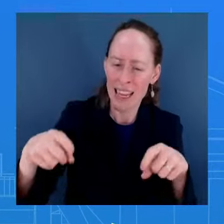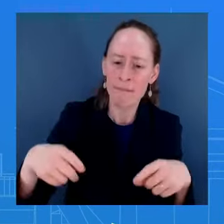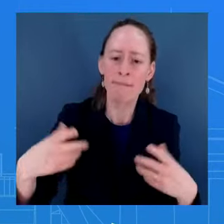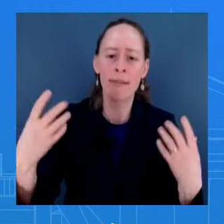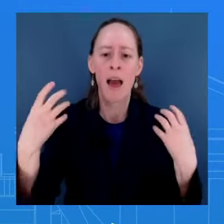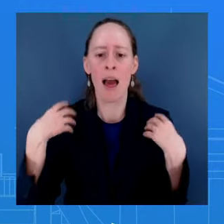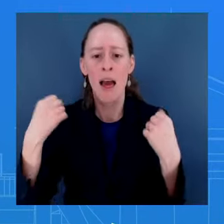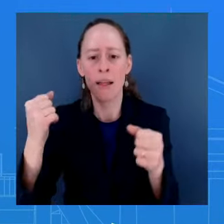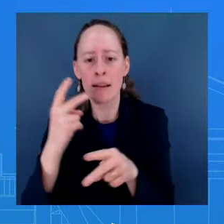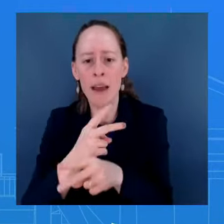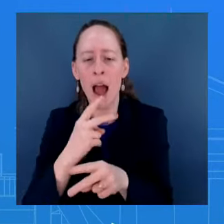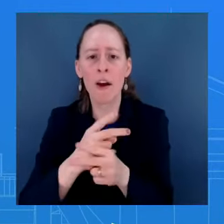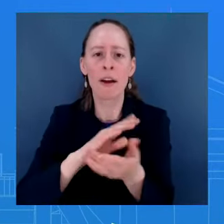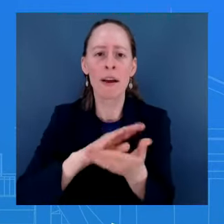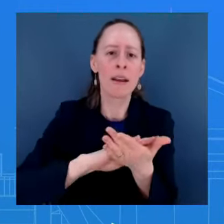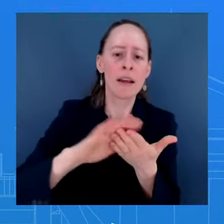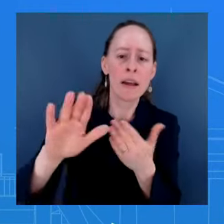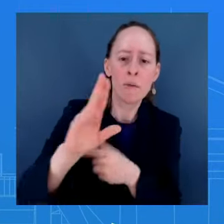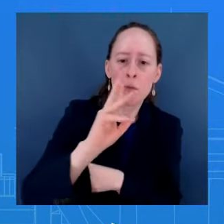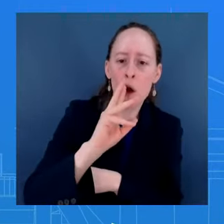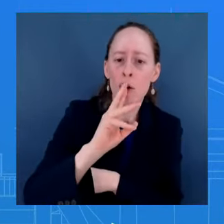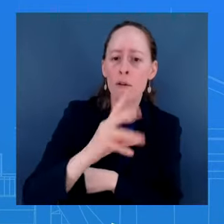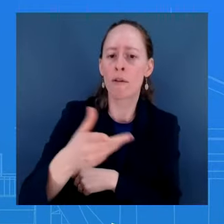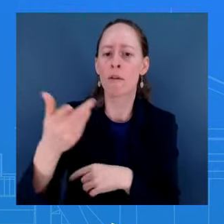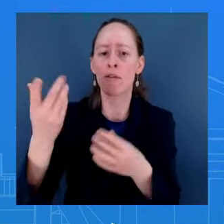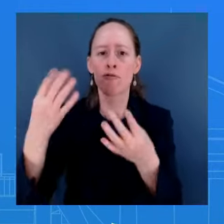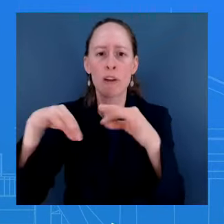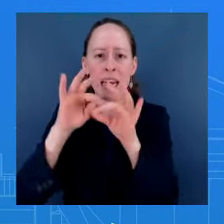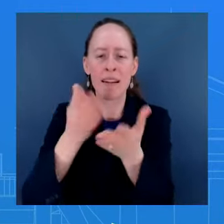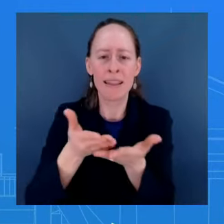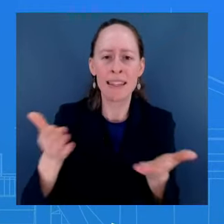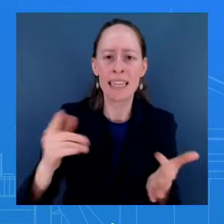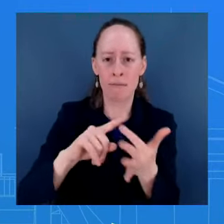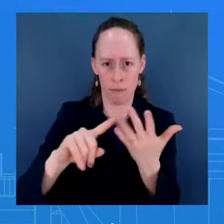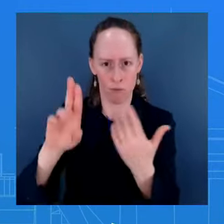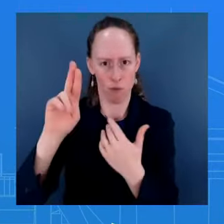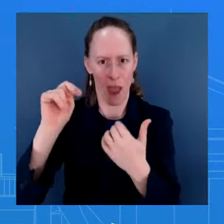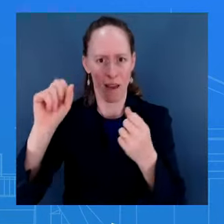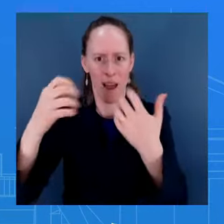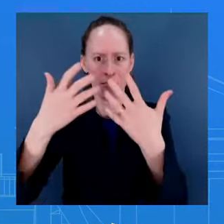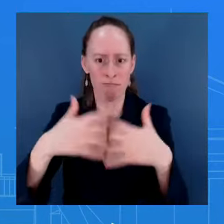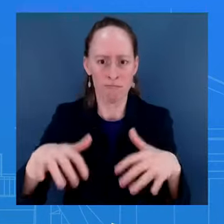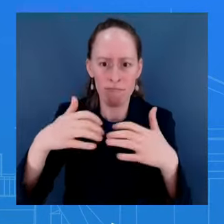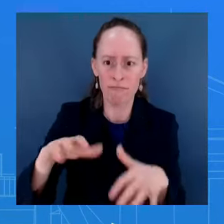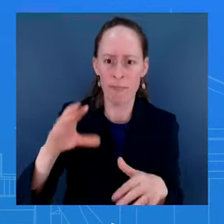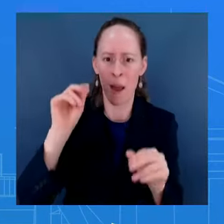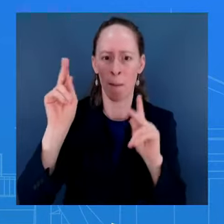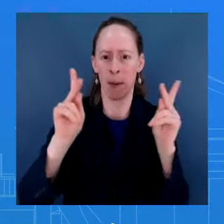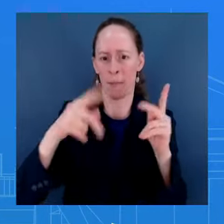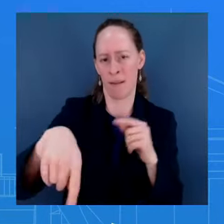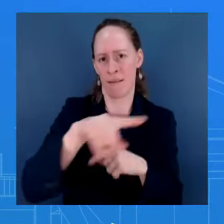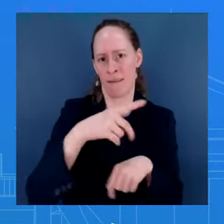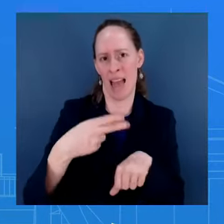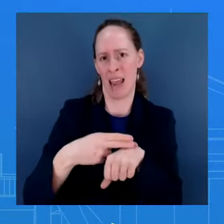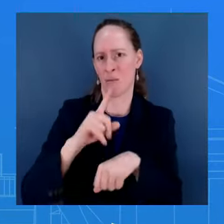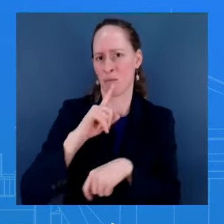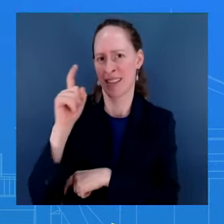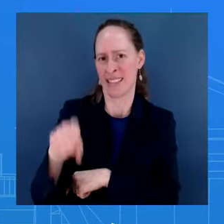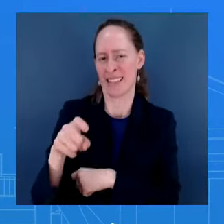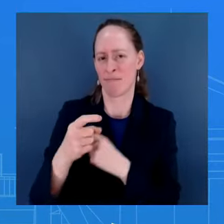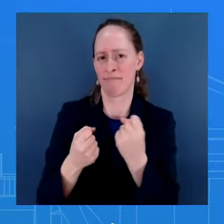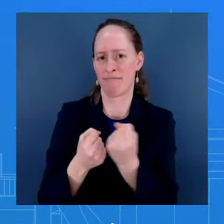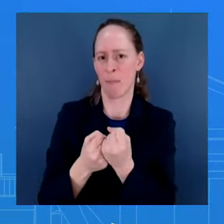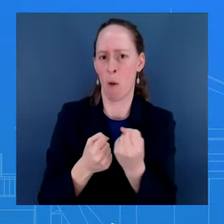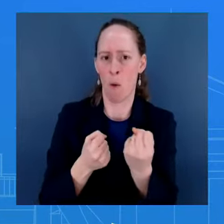partners to help people in need across Haiti. And so what we are seeing and what everyone is actually realizing is that the deteriorating situation